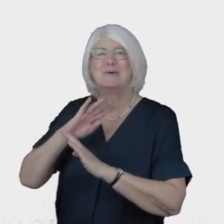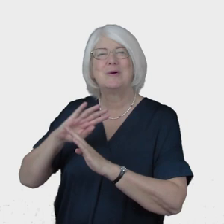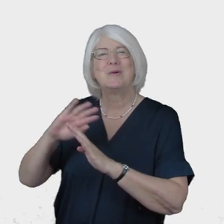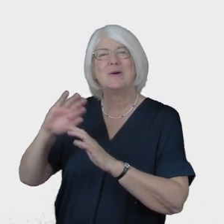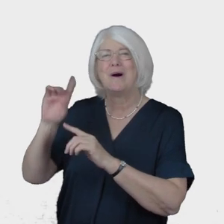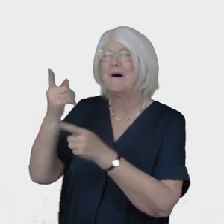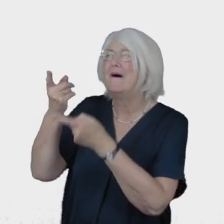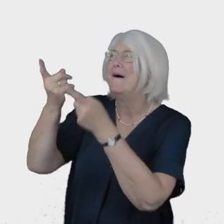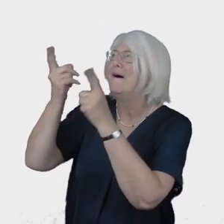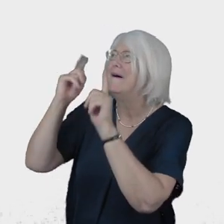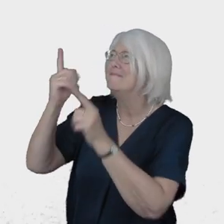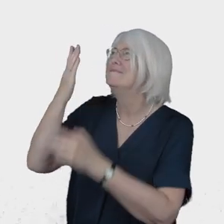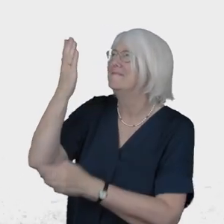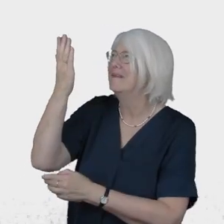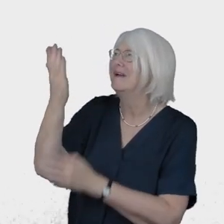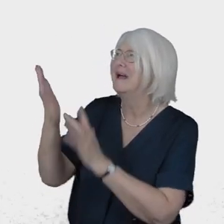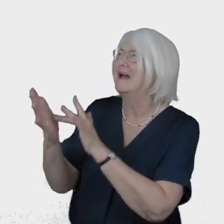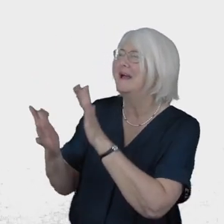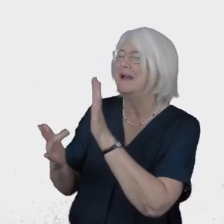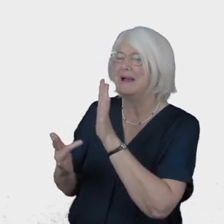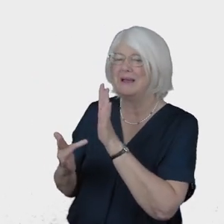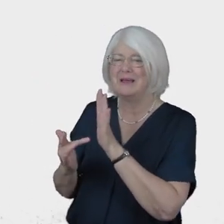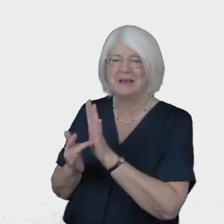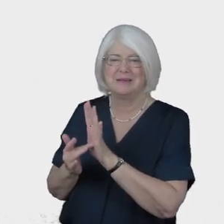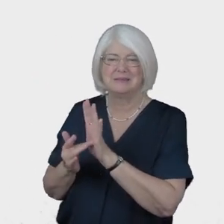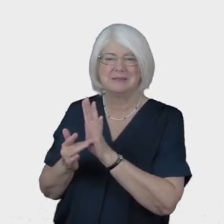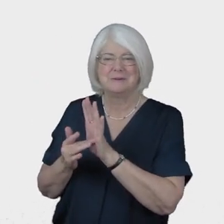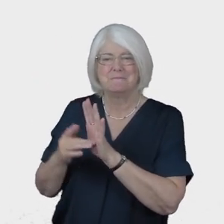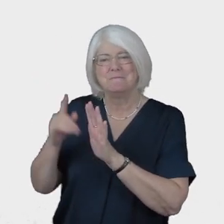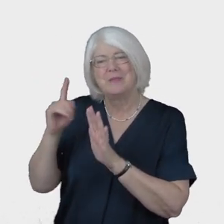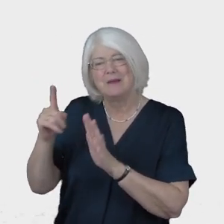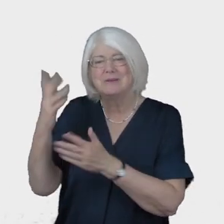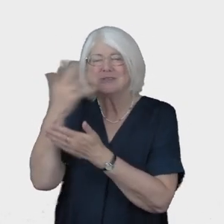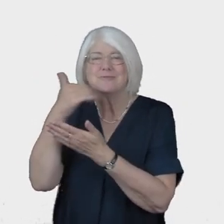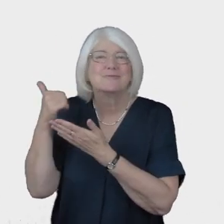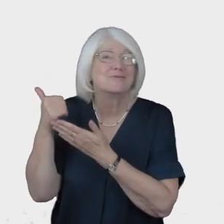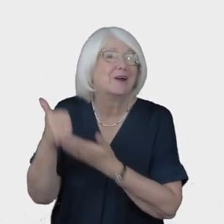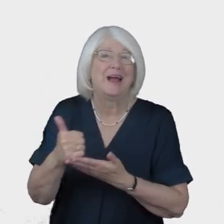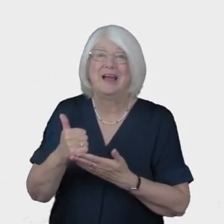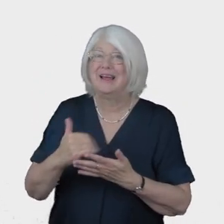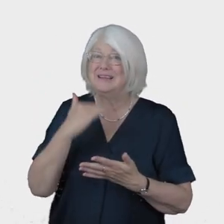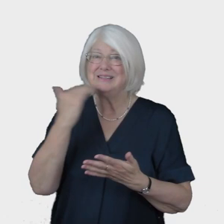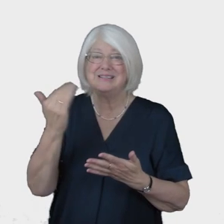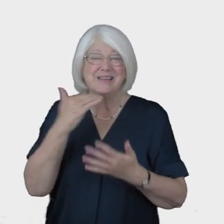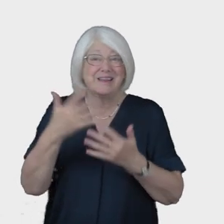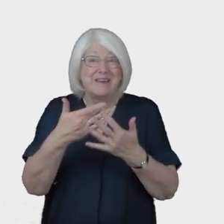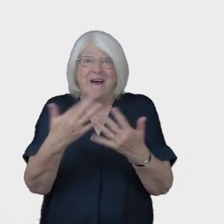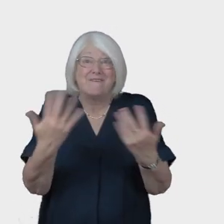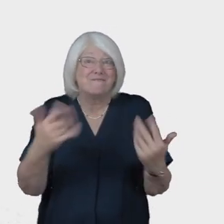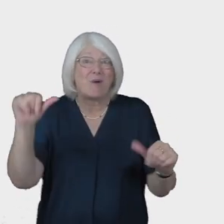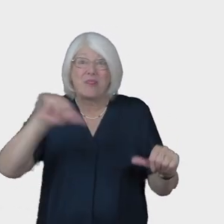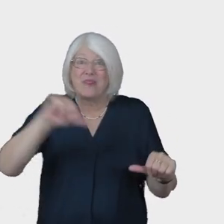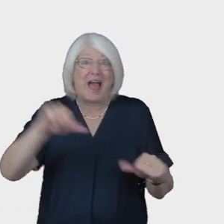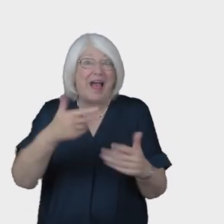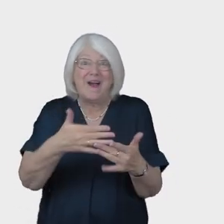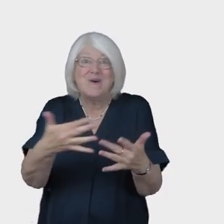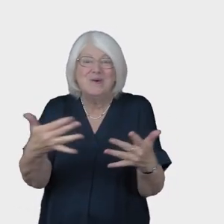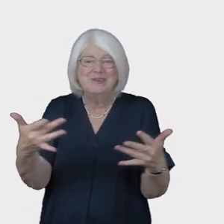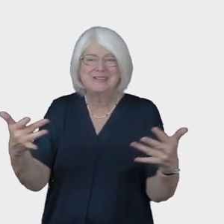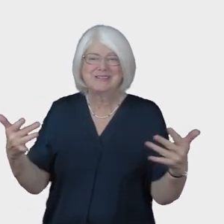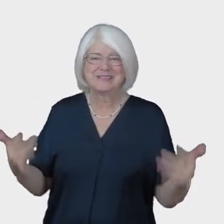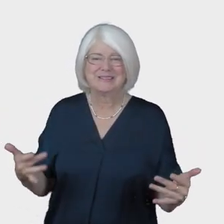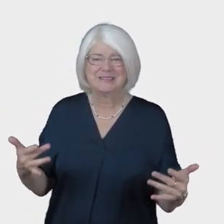been shared there is joy is enough for